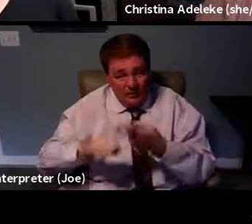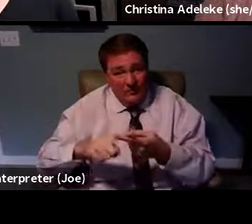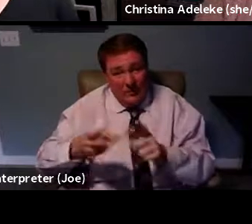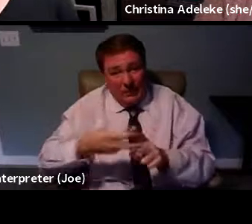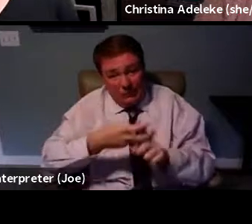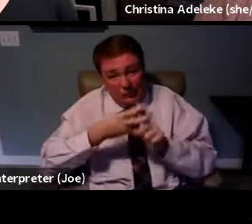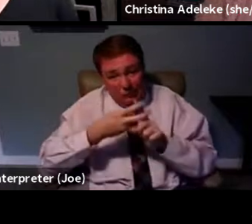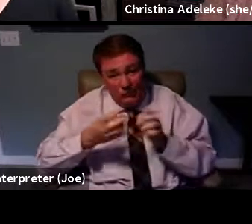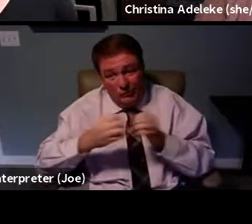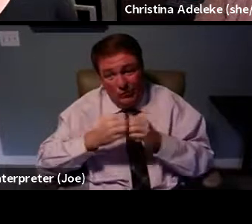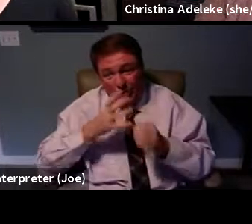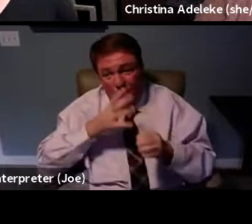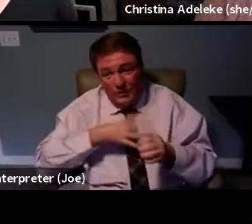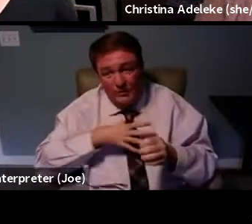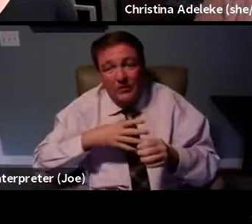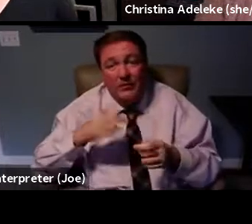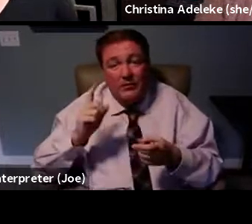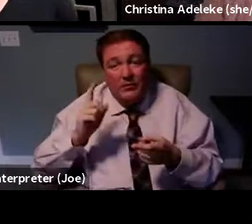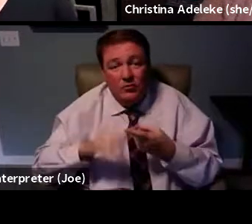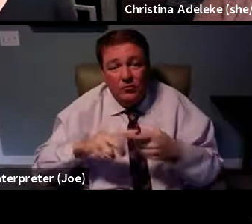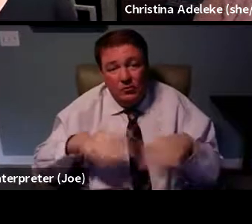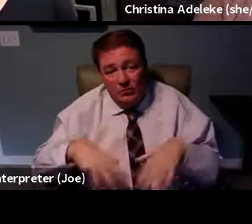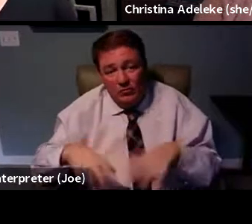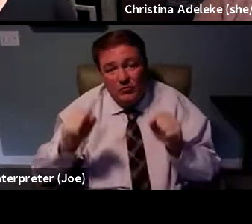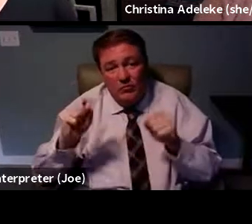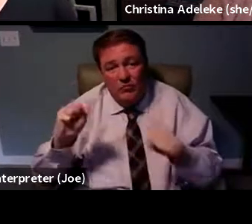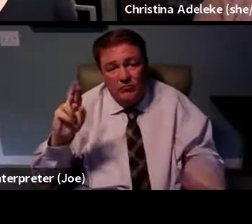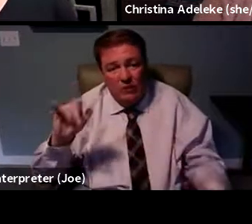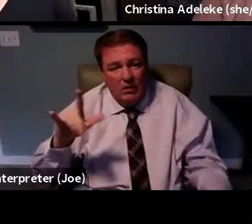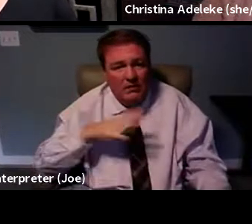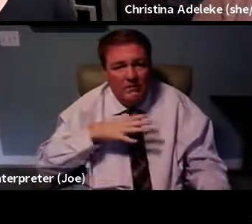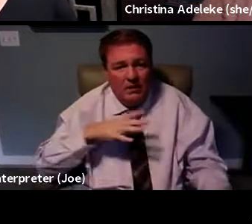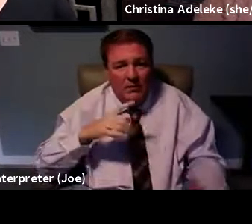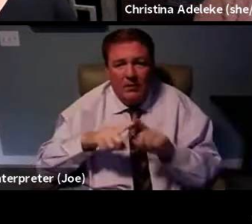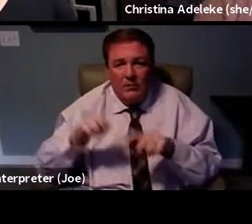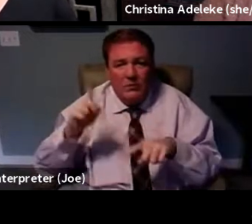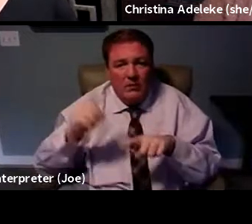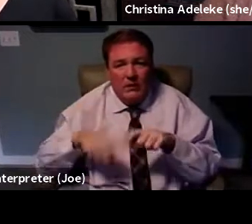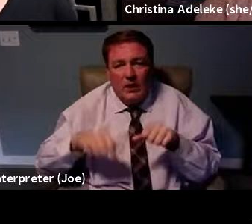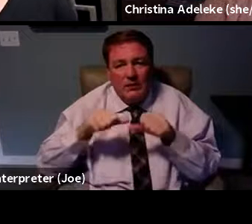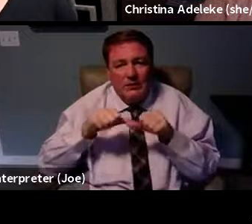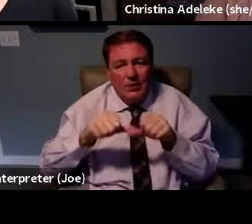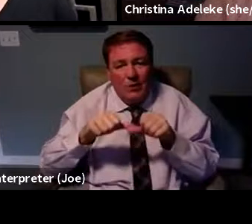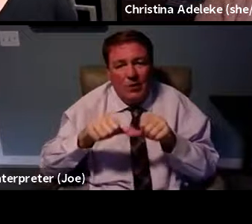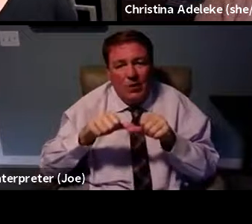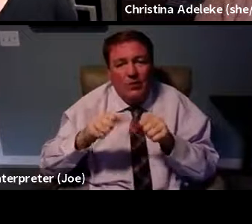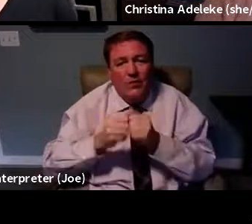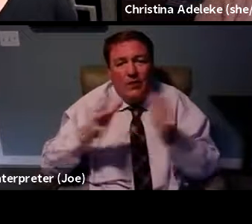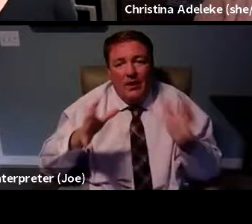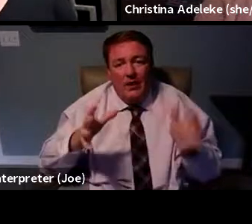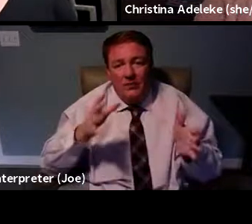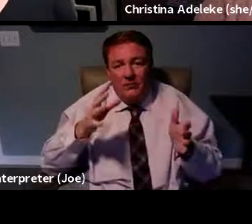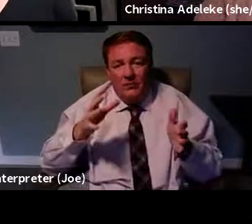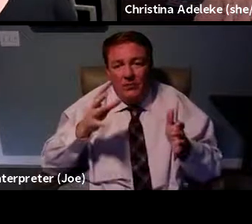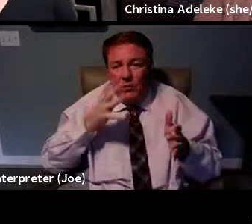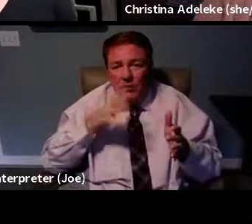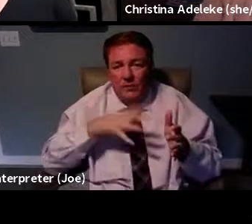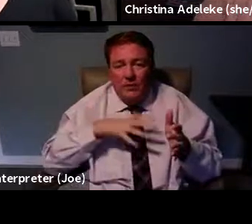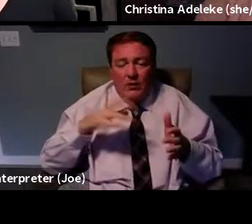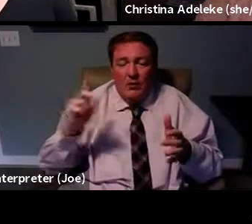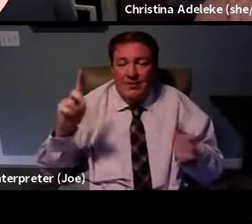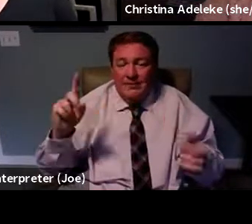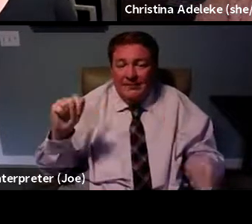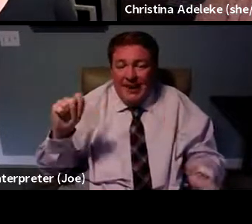have it to do the trial, let's do it. But we cannot go on not having, you know, participation or data,